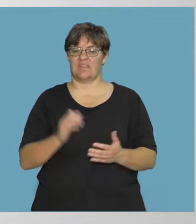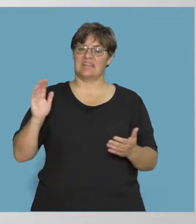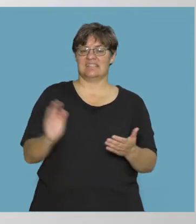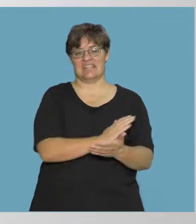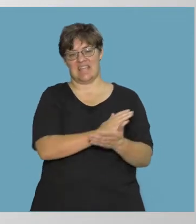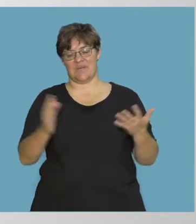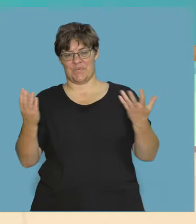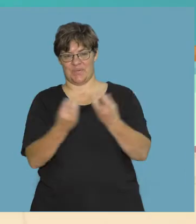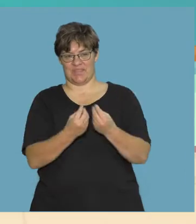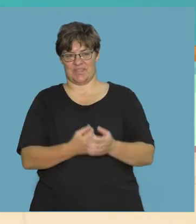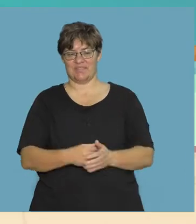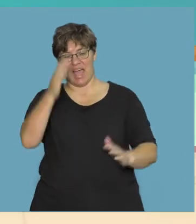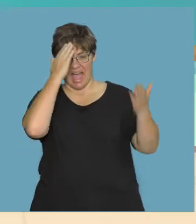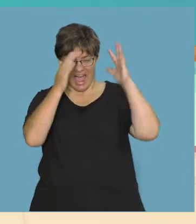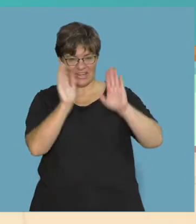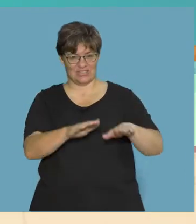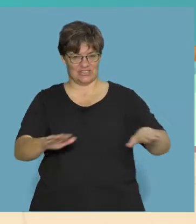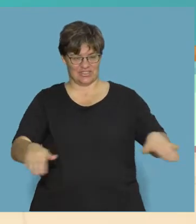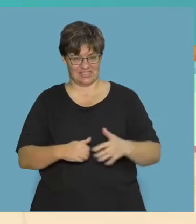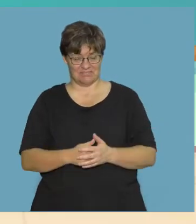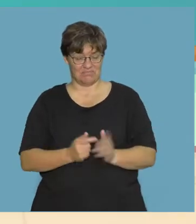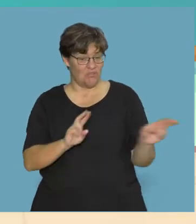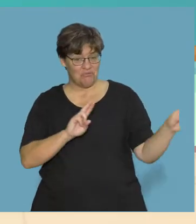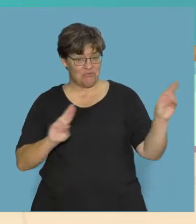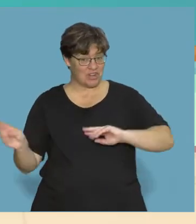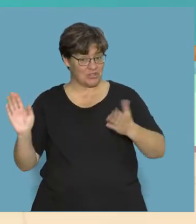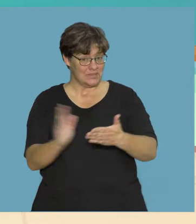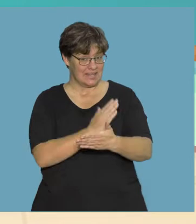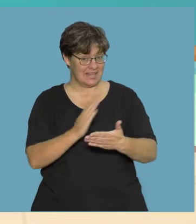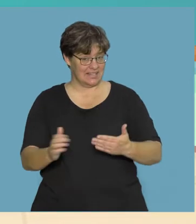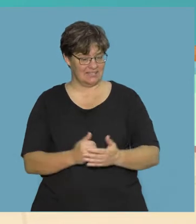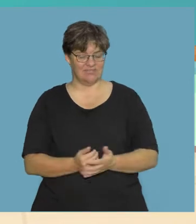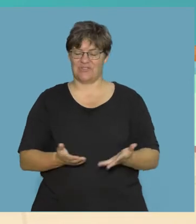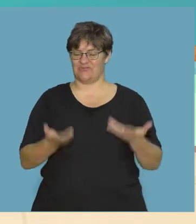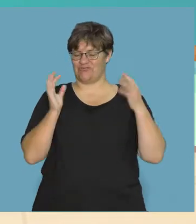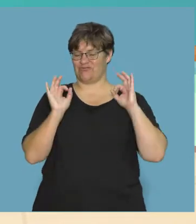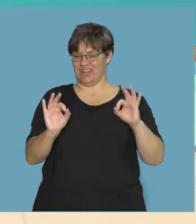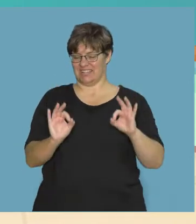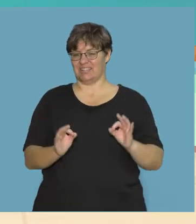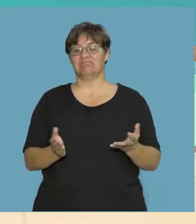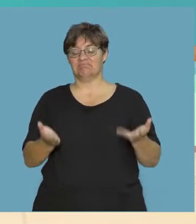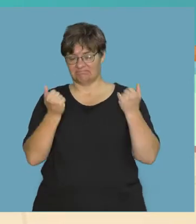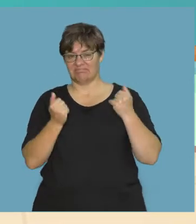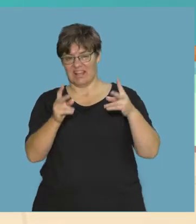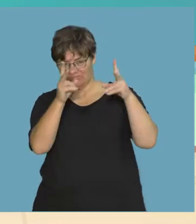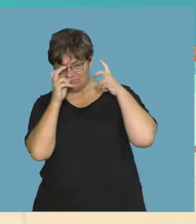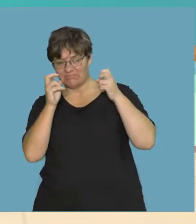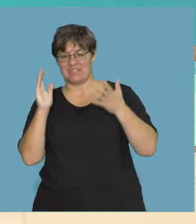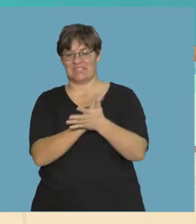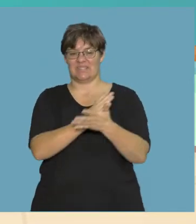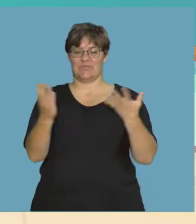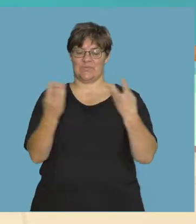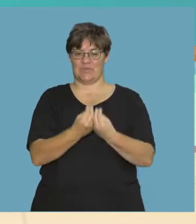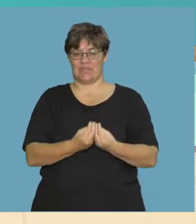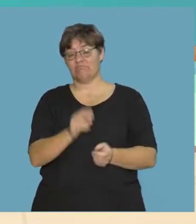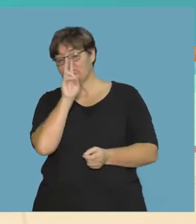Sing along! Hello children! Are you ready to sing? Great! Listen and sing with us!